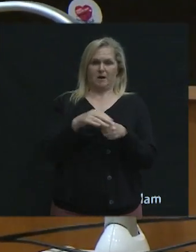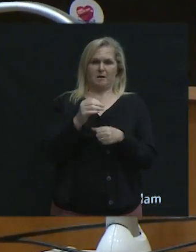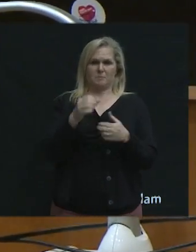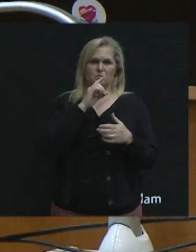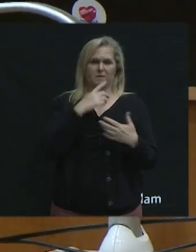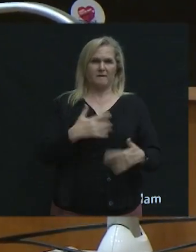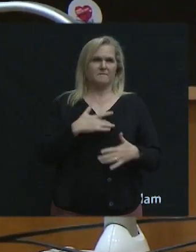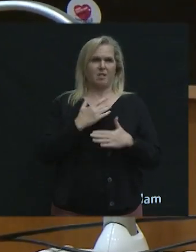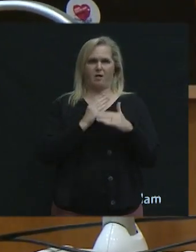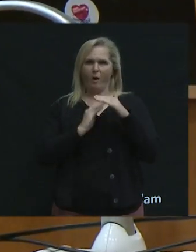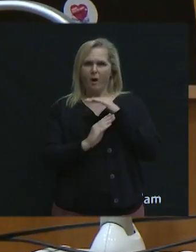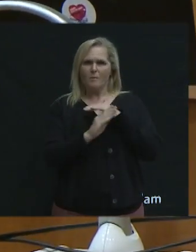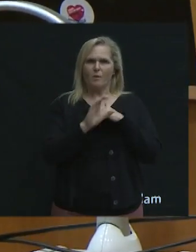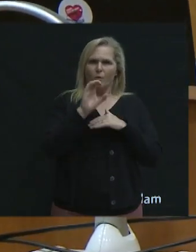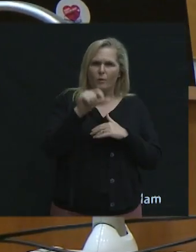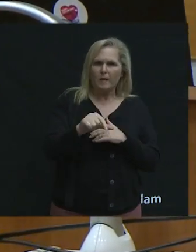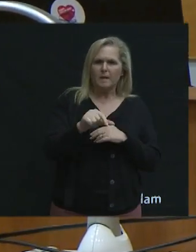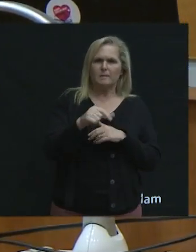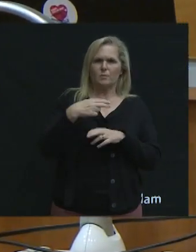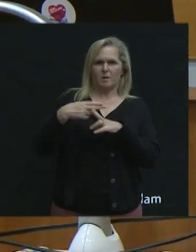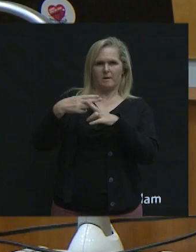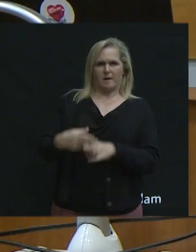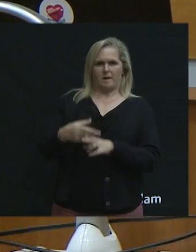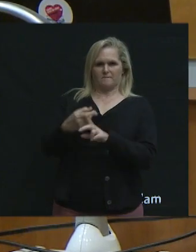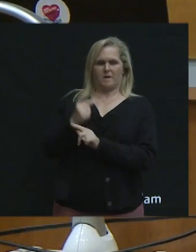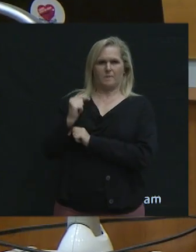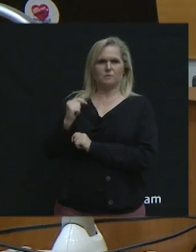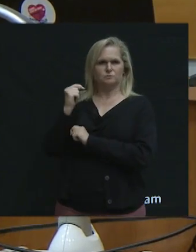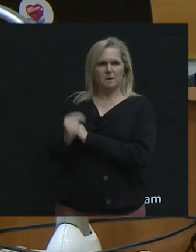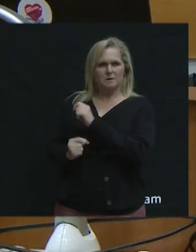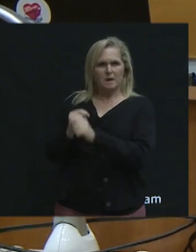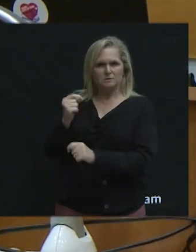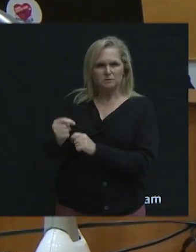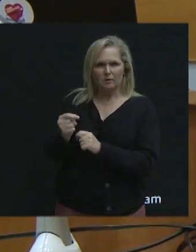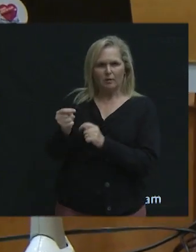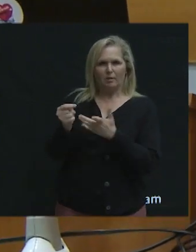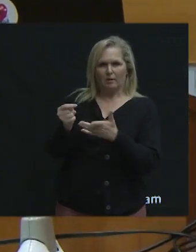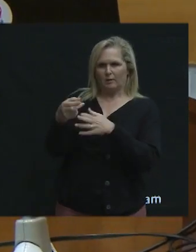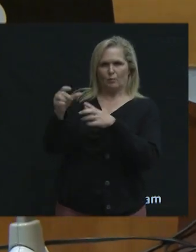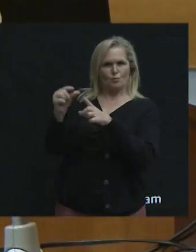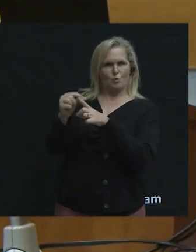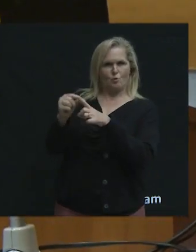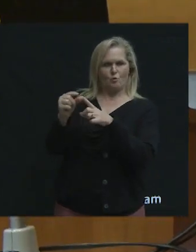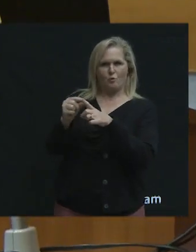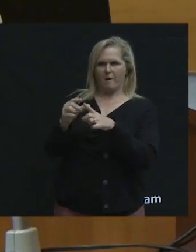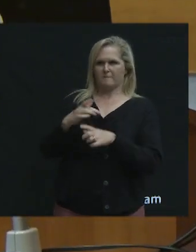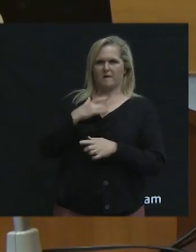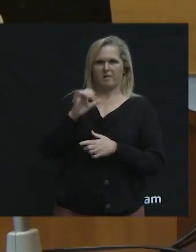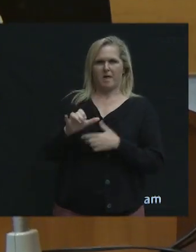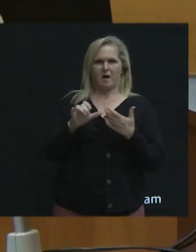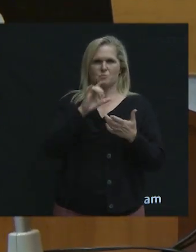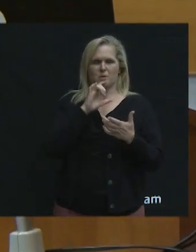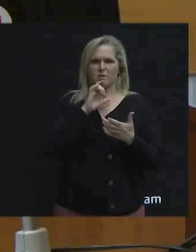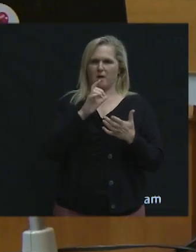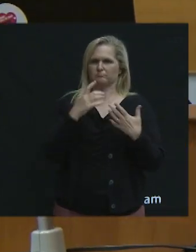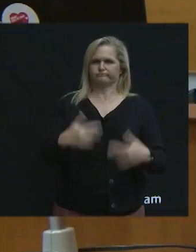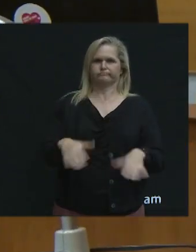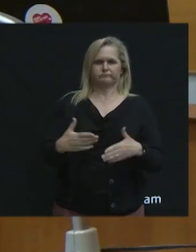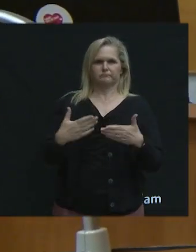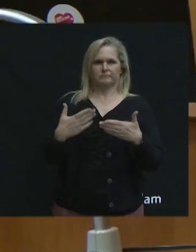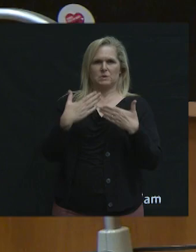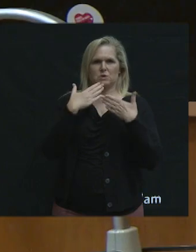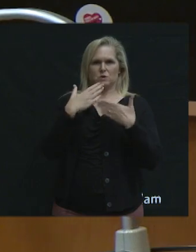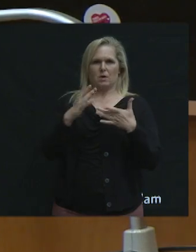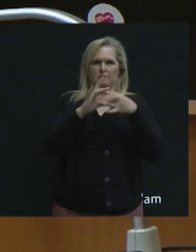humbled that Coquitlam is named after a traditional word. believe that's a very great tie-in to the First Nations